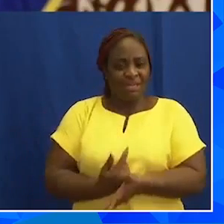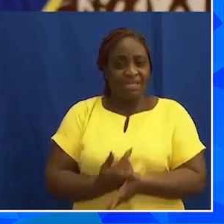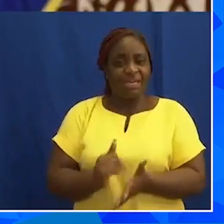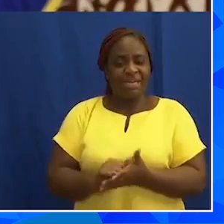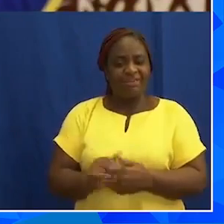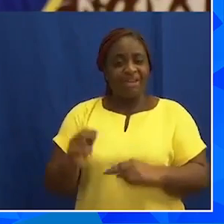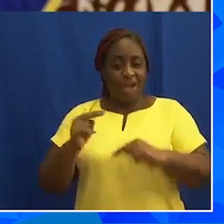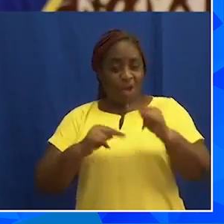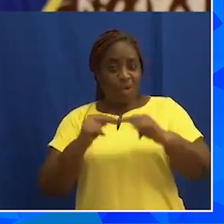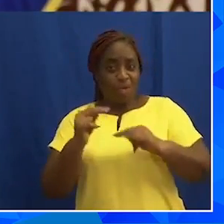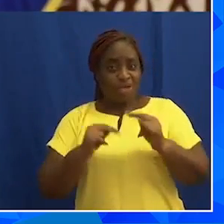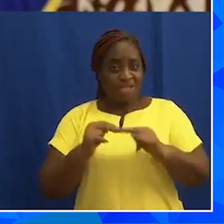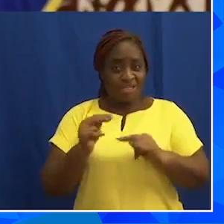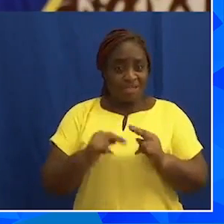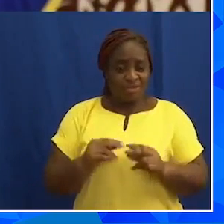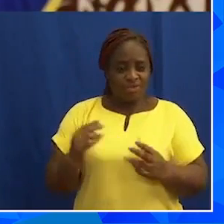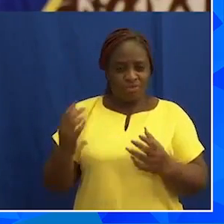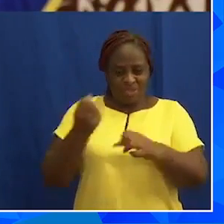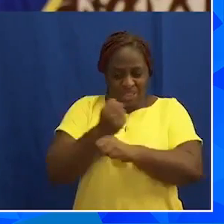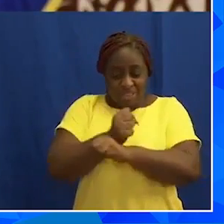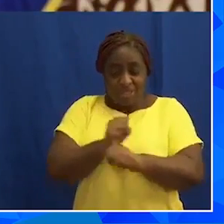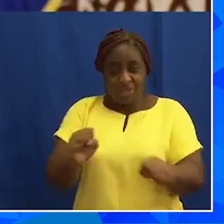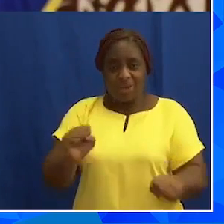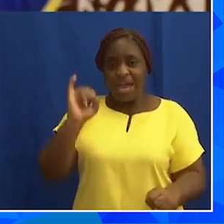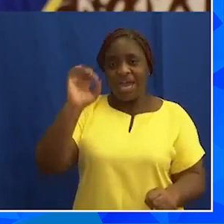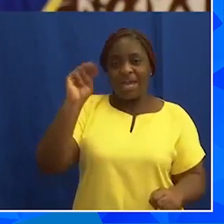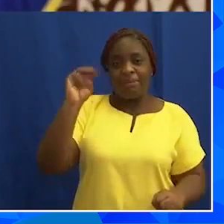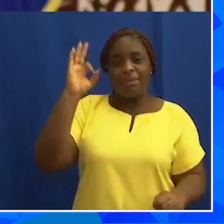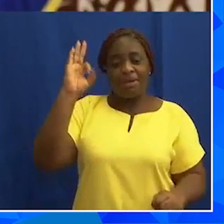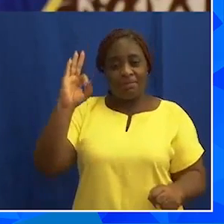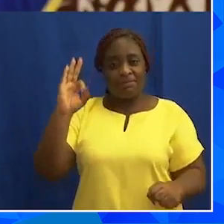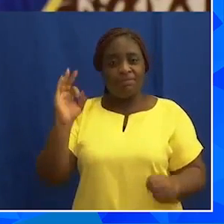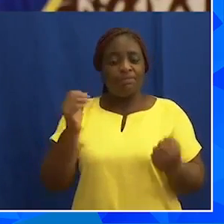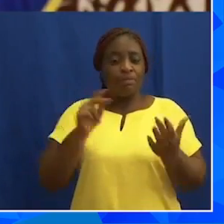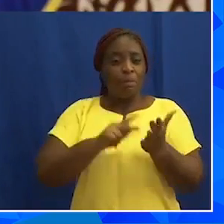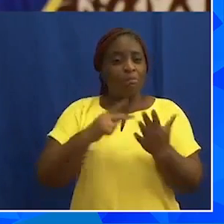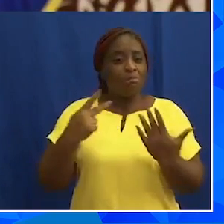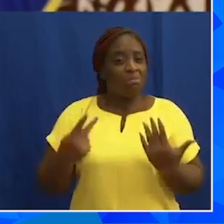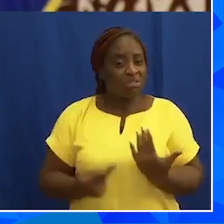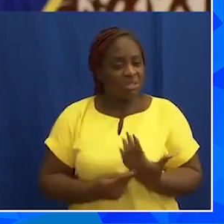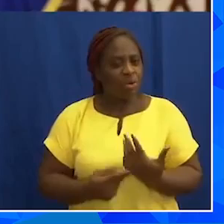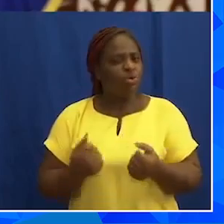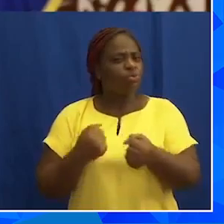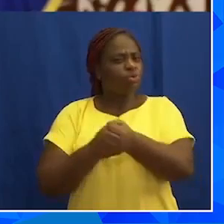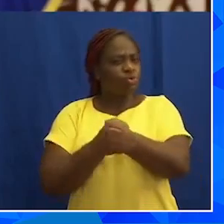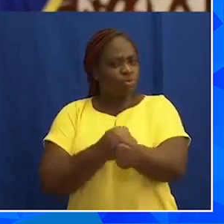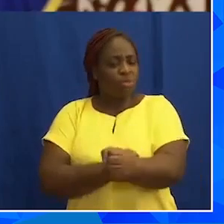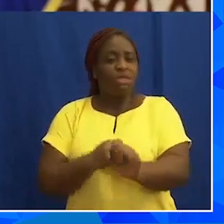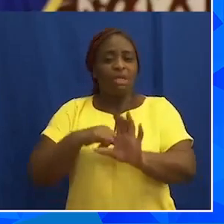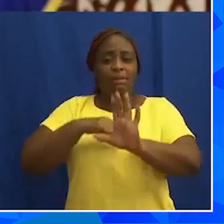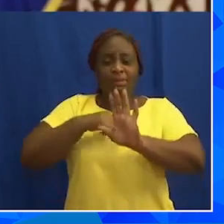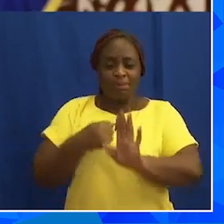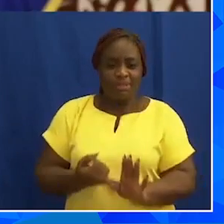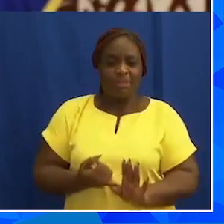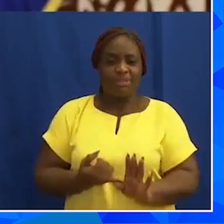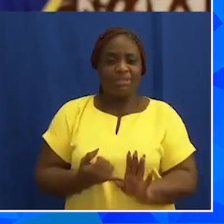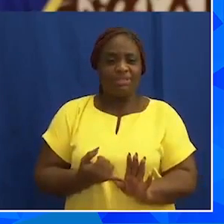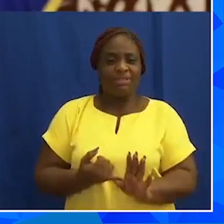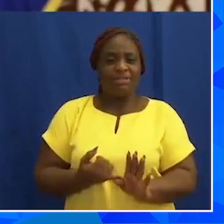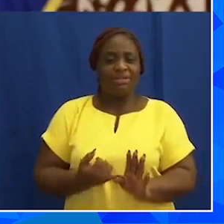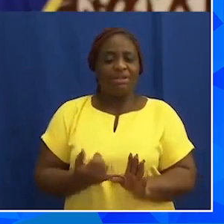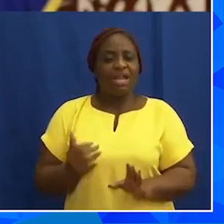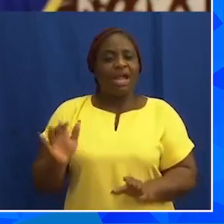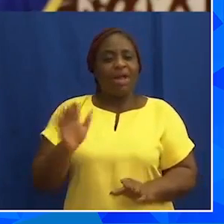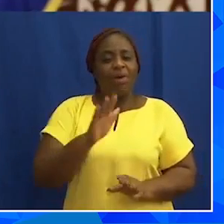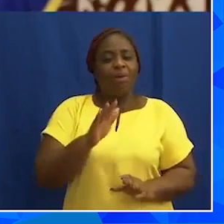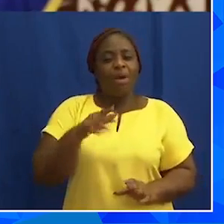negotiations to secure a strong IMF program, which will support the implementation of our